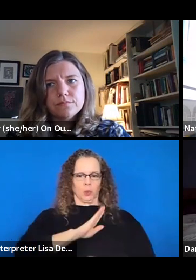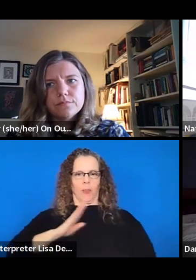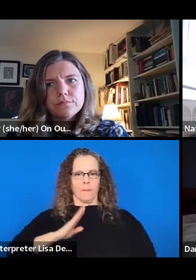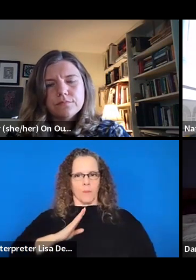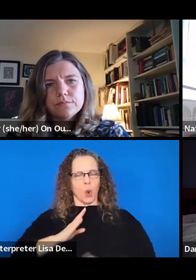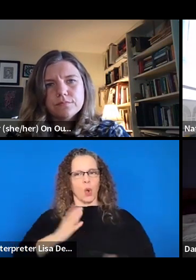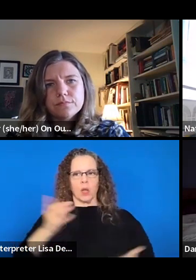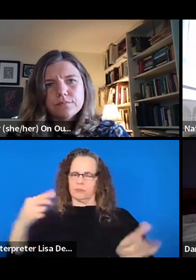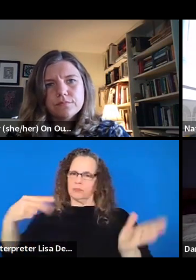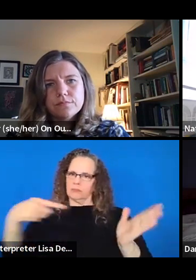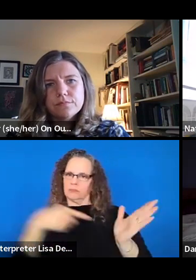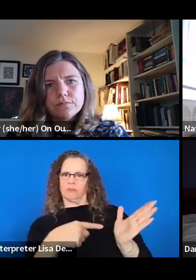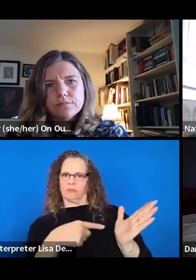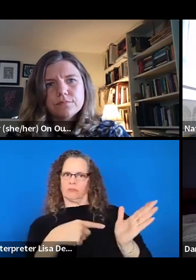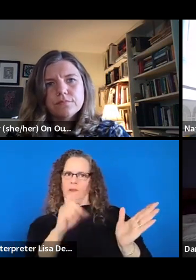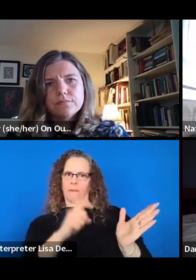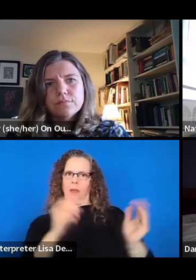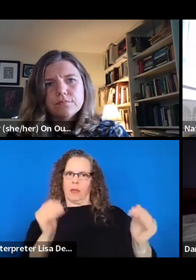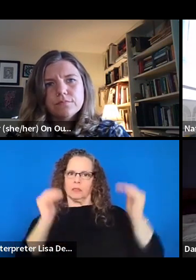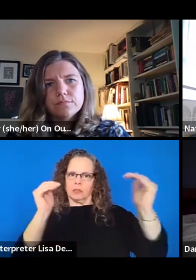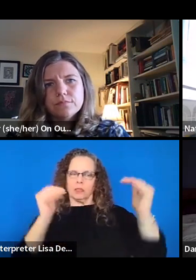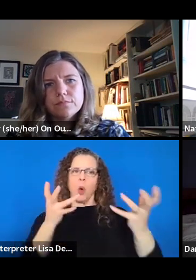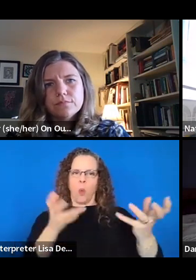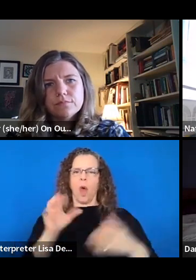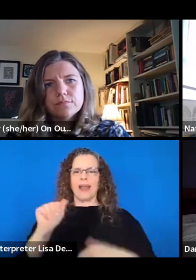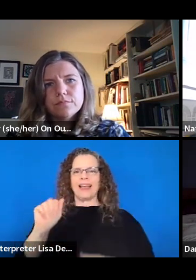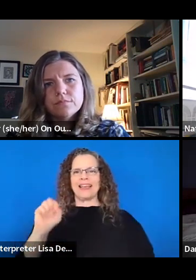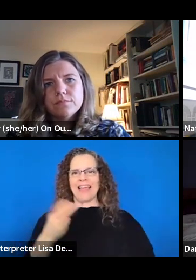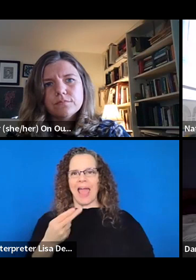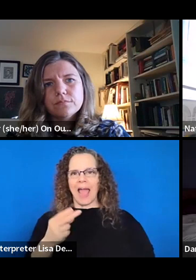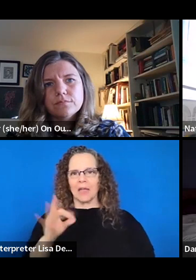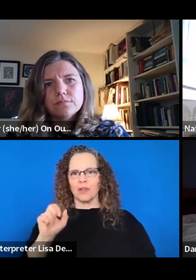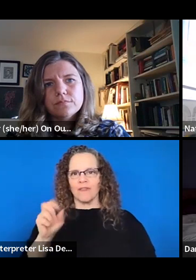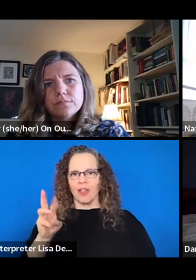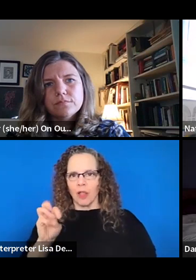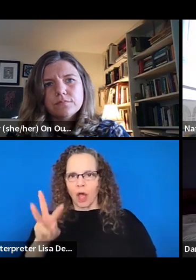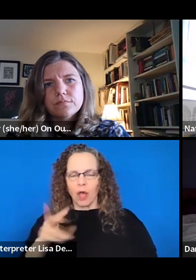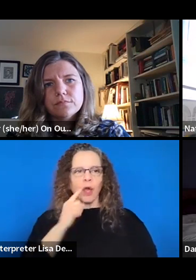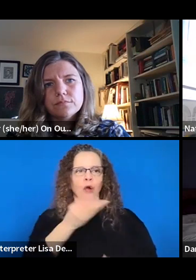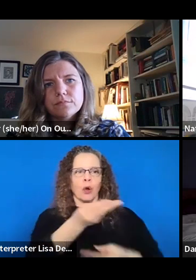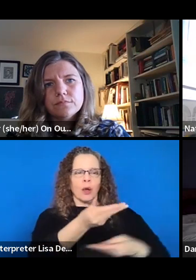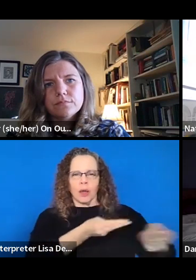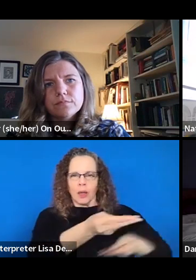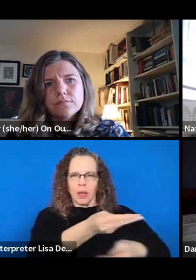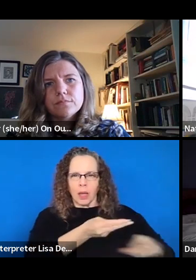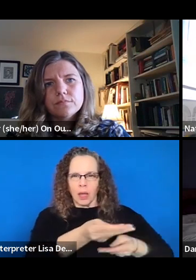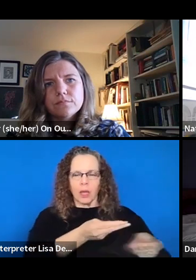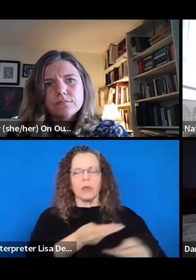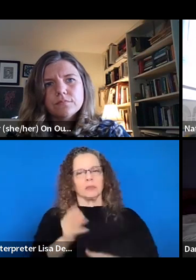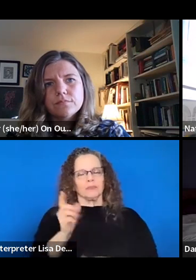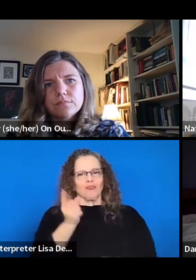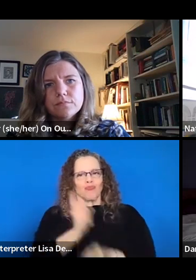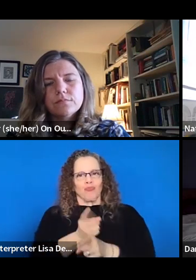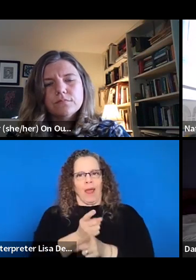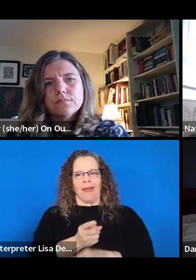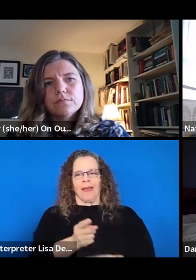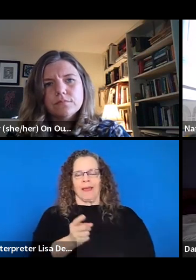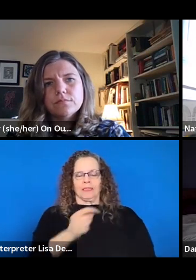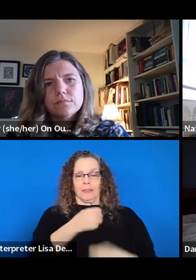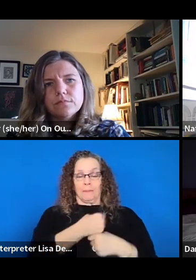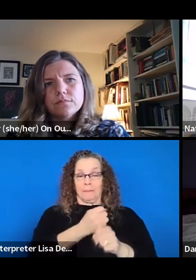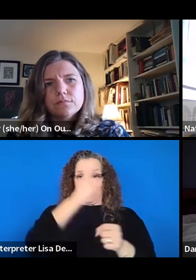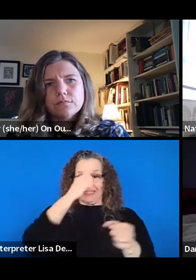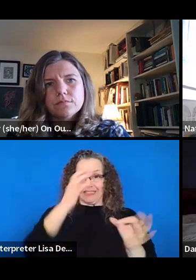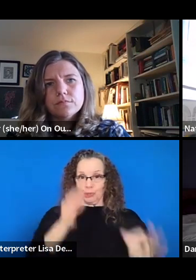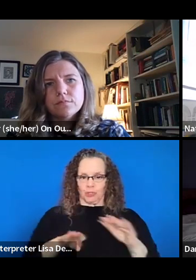solid cash flow, right? Like, that's what, what we're being pressured to do, and therefore making questions, making decisions based on that.